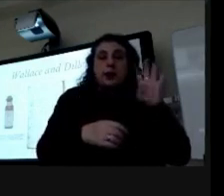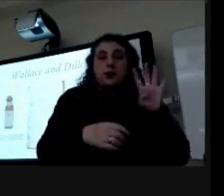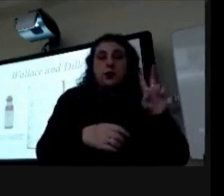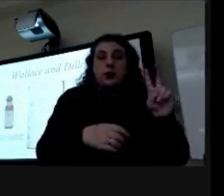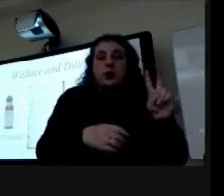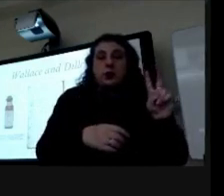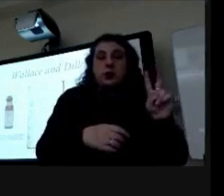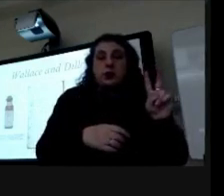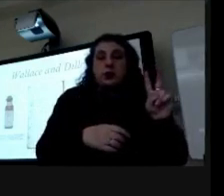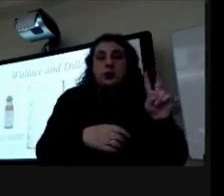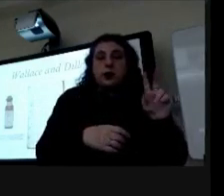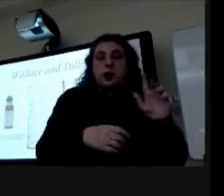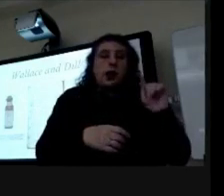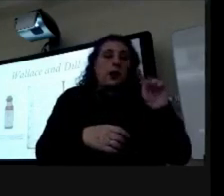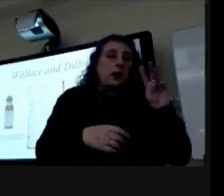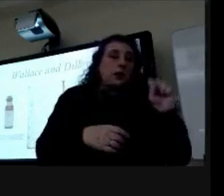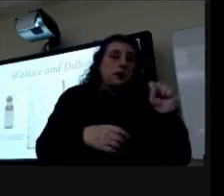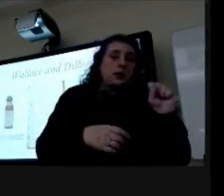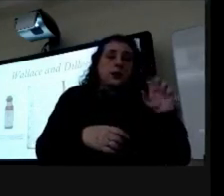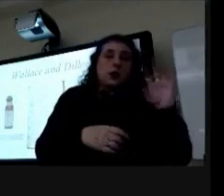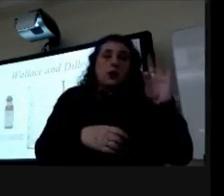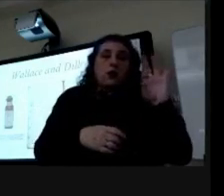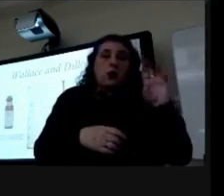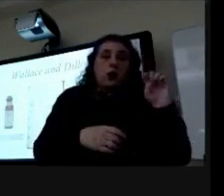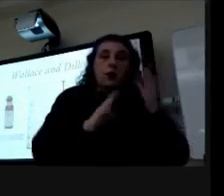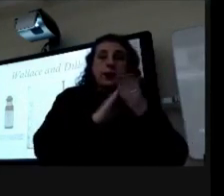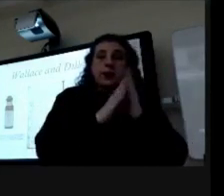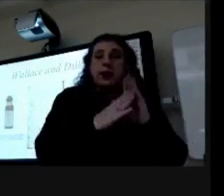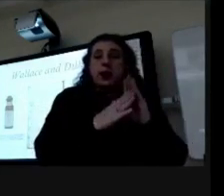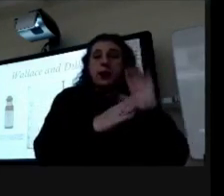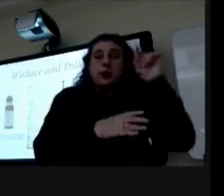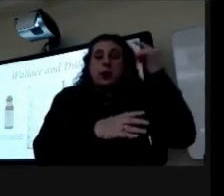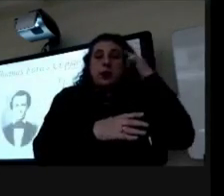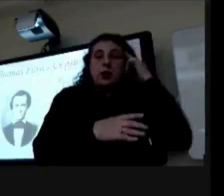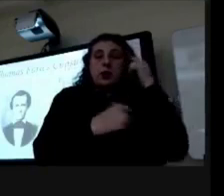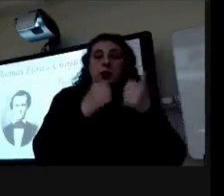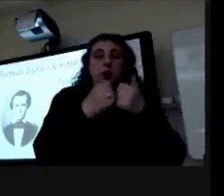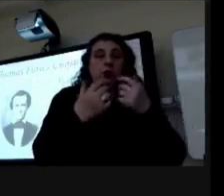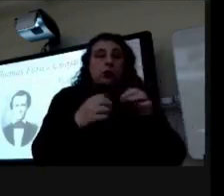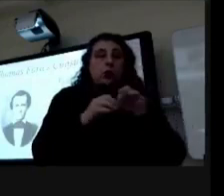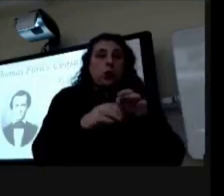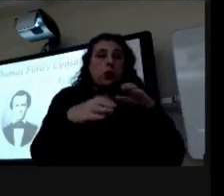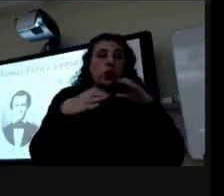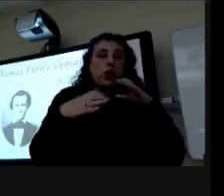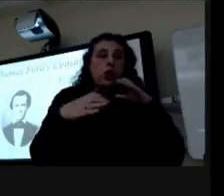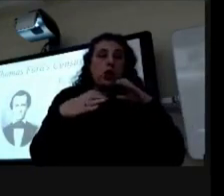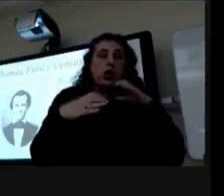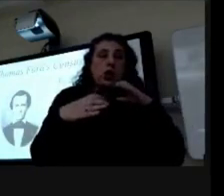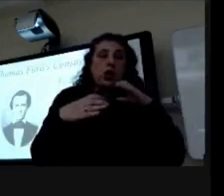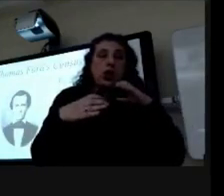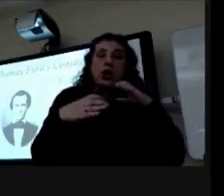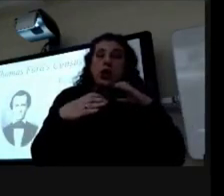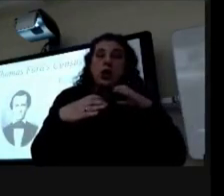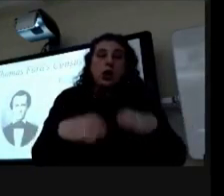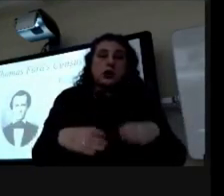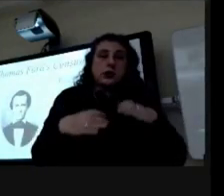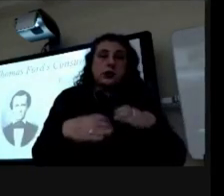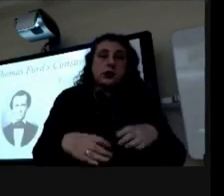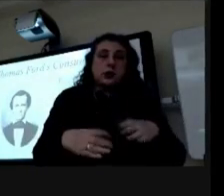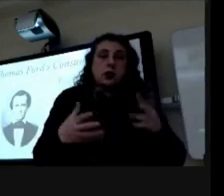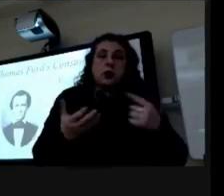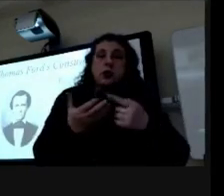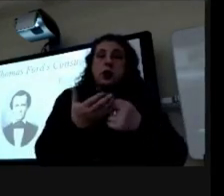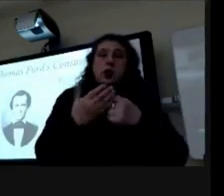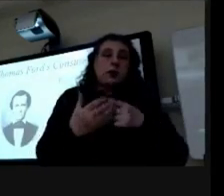thomas ford became governor and also their most important customer so i want to talk